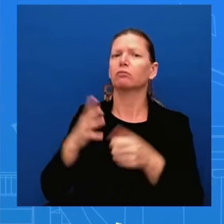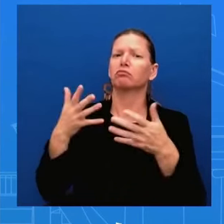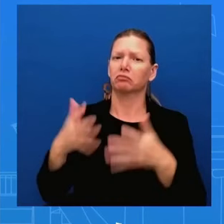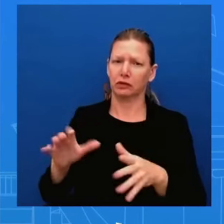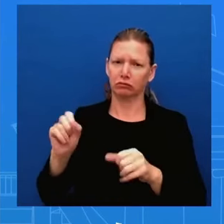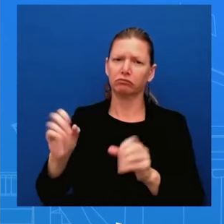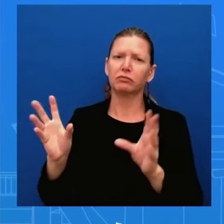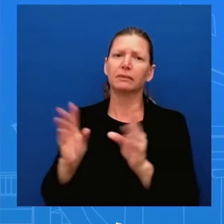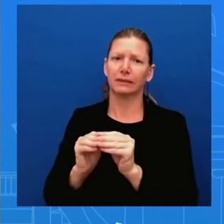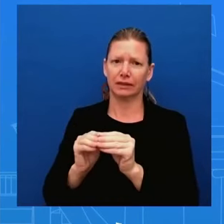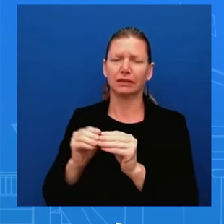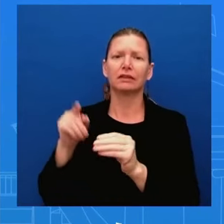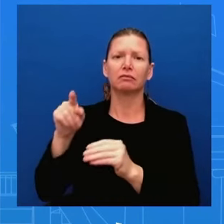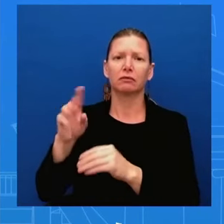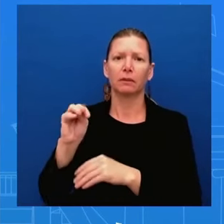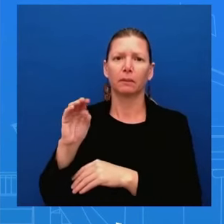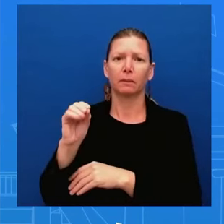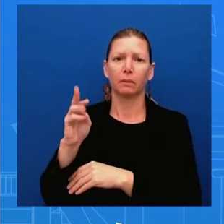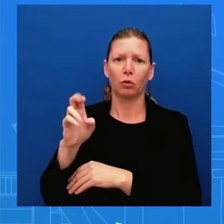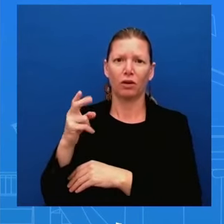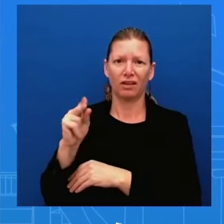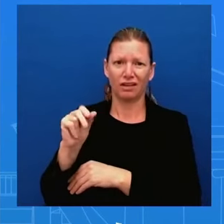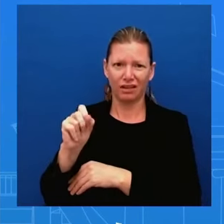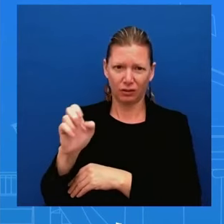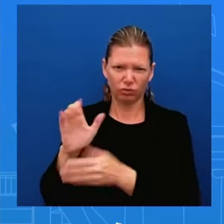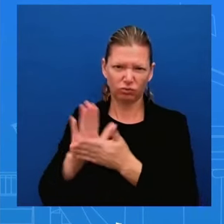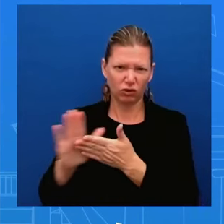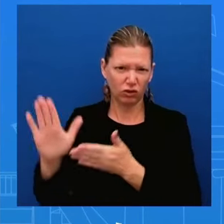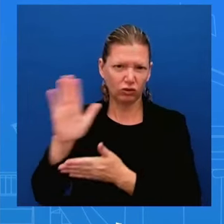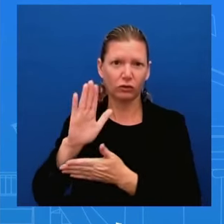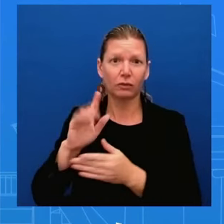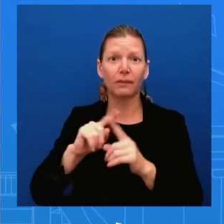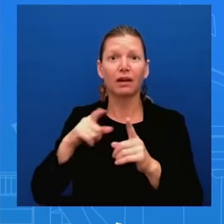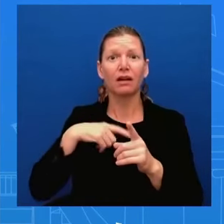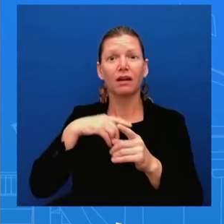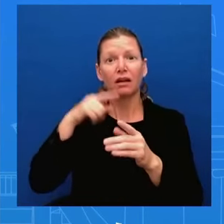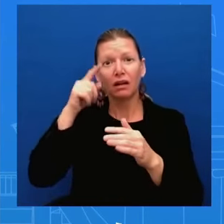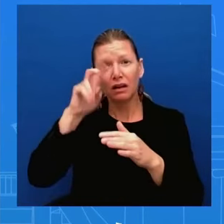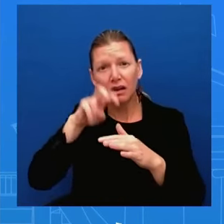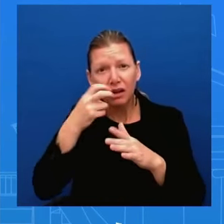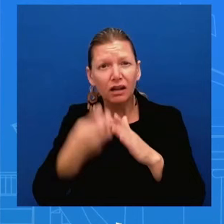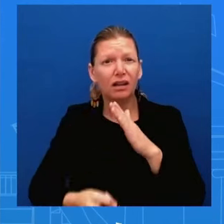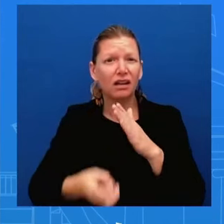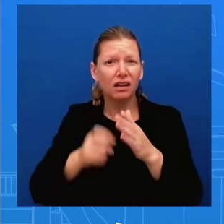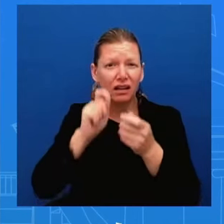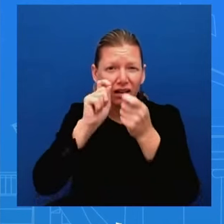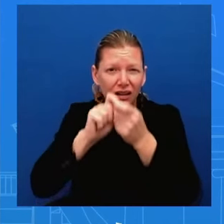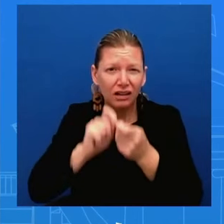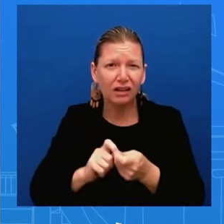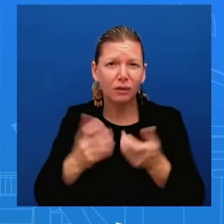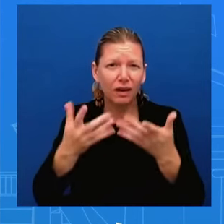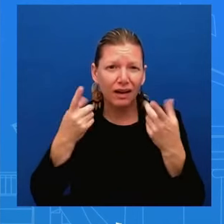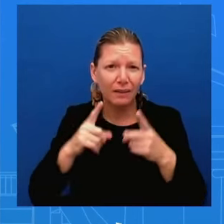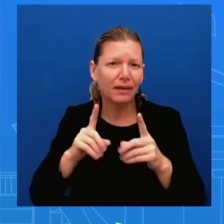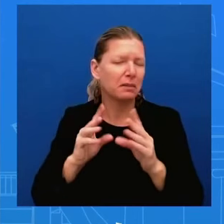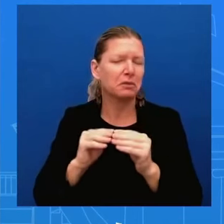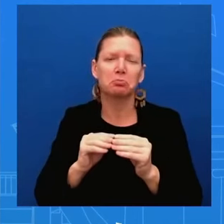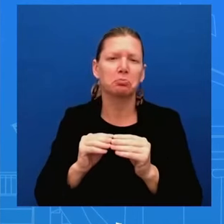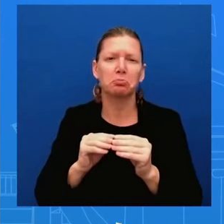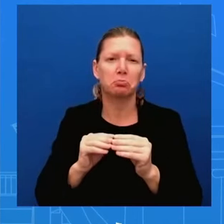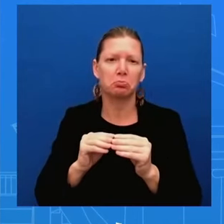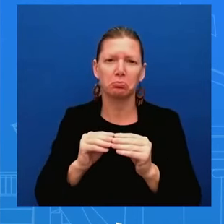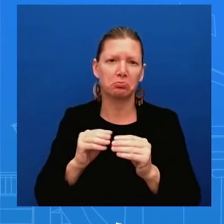road hears directly from americans and he directly in this innocence instance would be students and faculty obviously uh